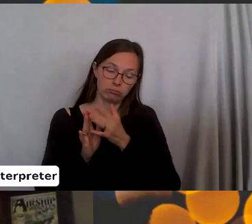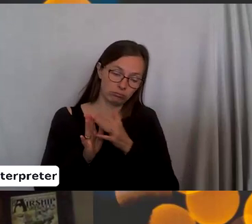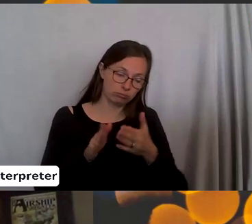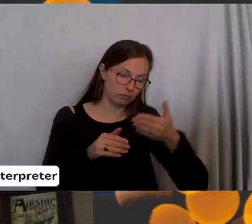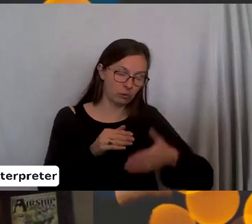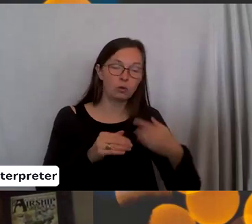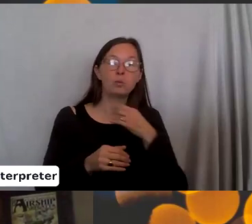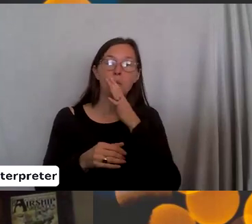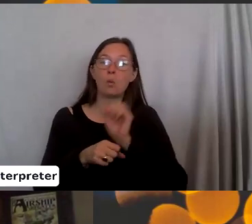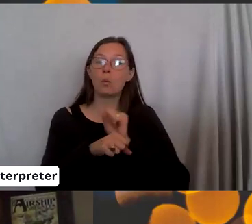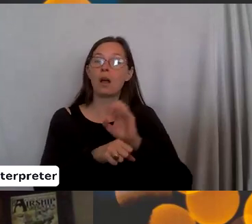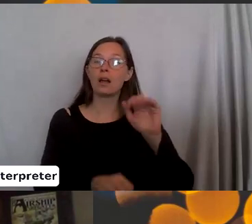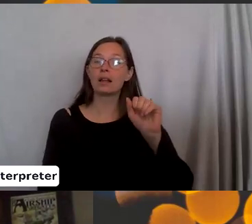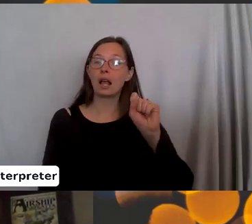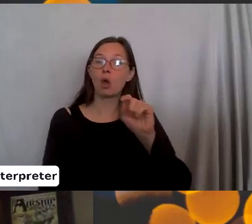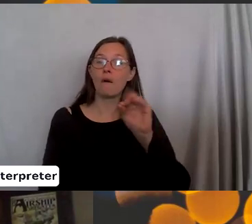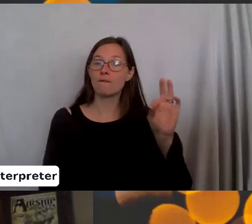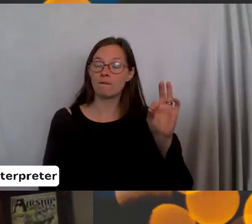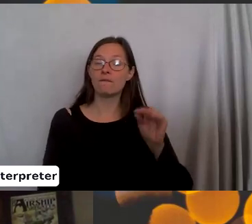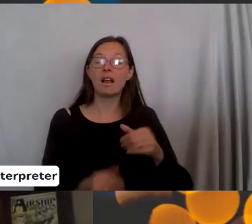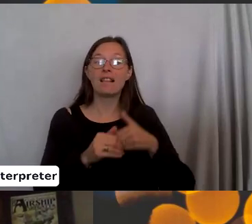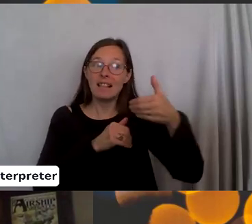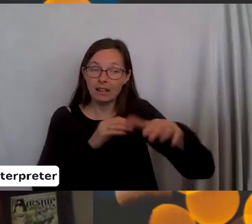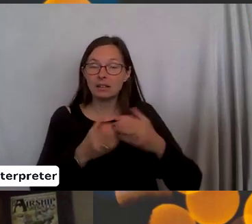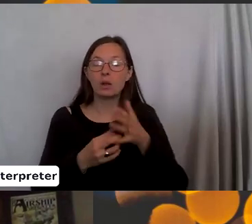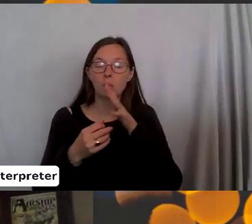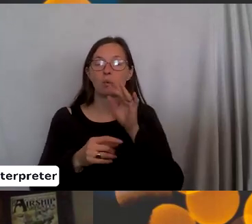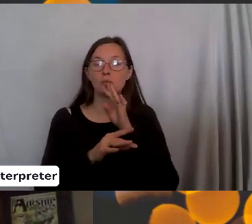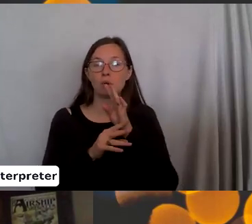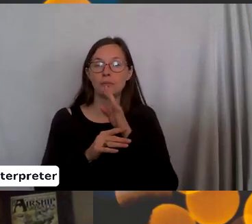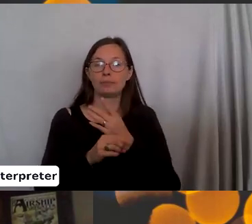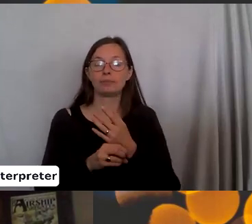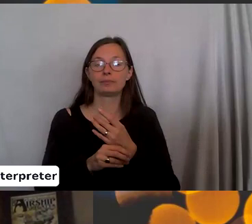cast off. And then the class after that, we'll talk about, um,